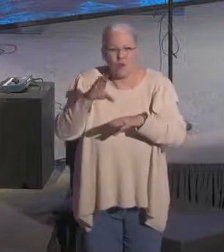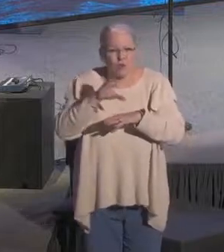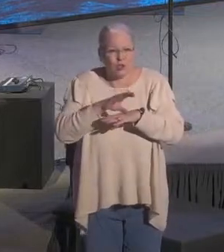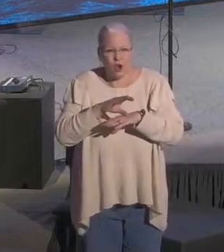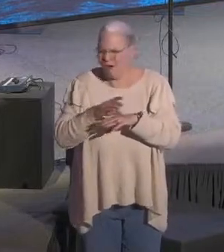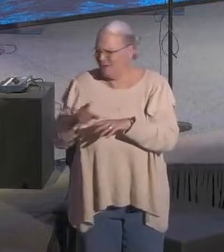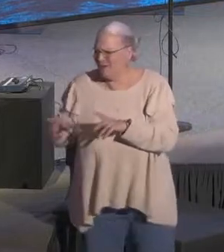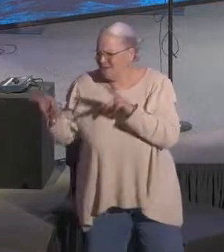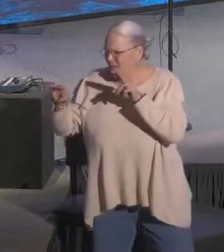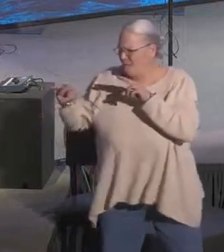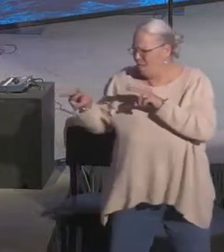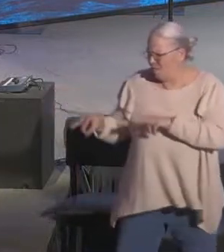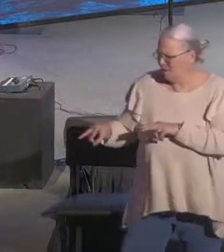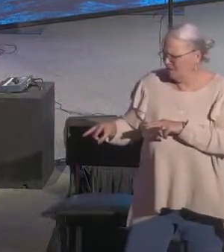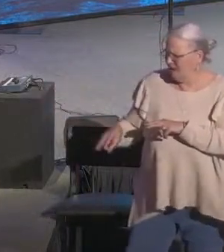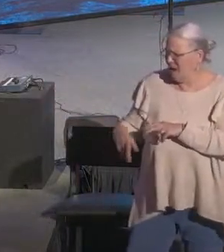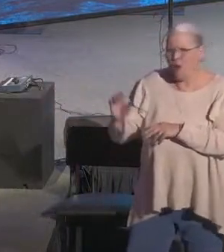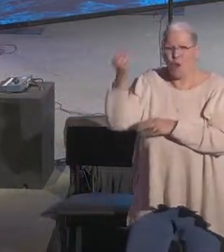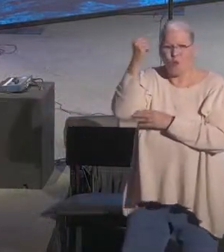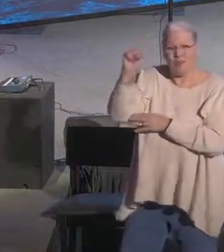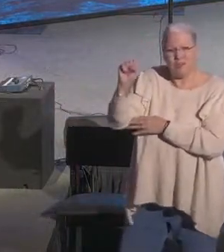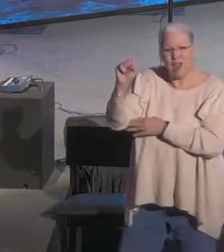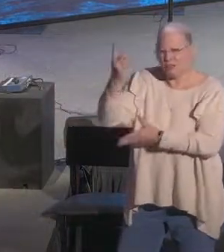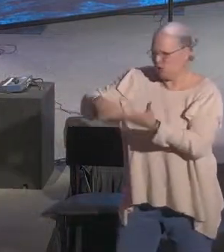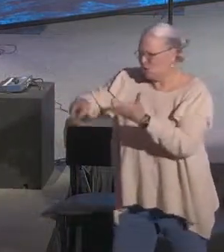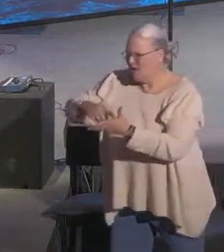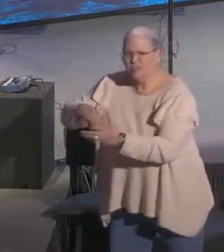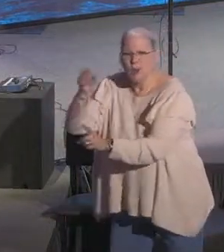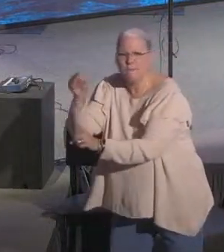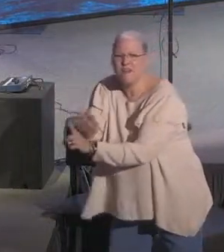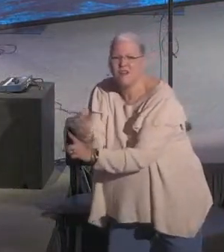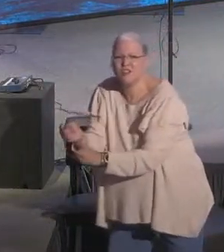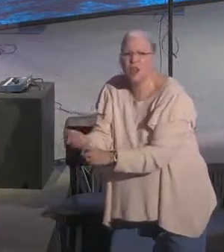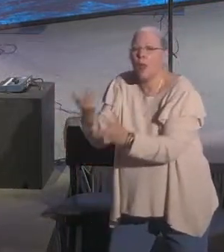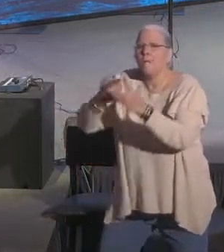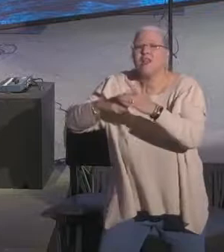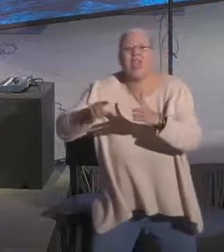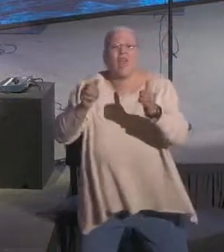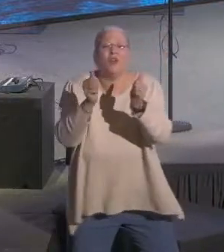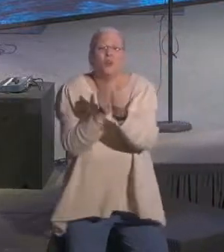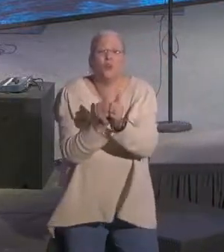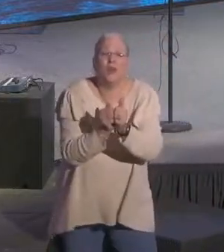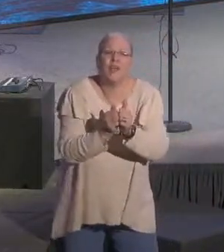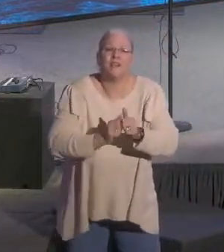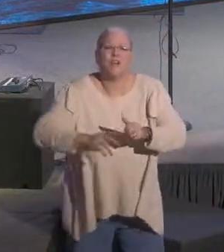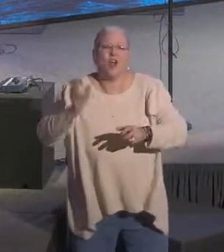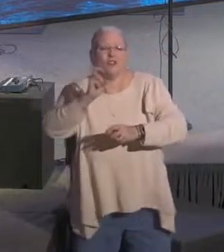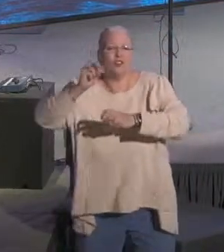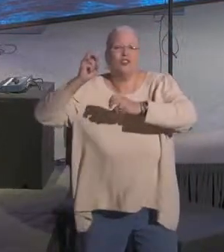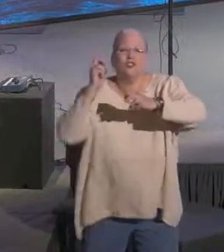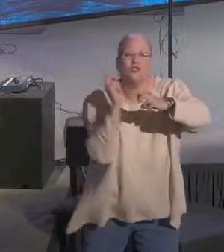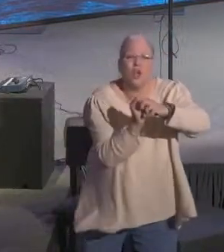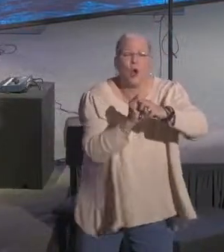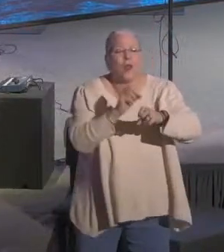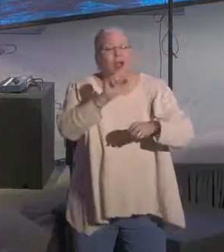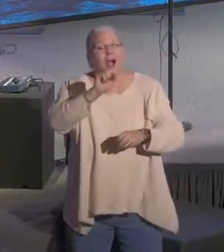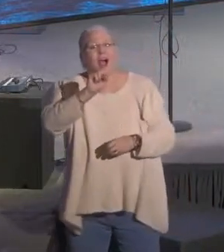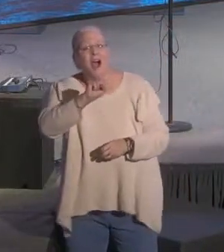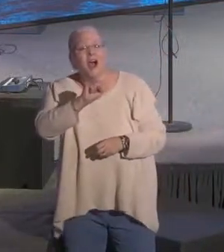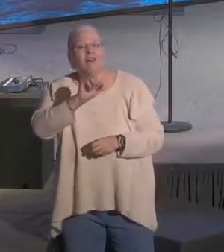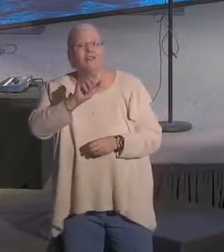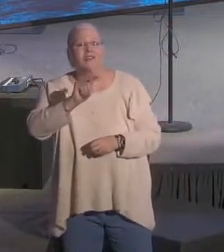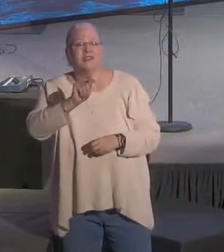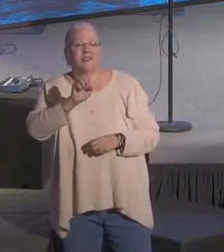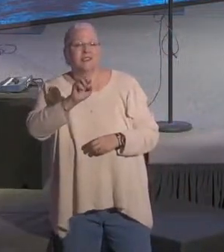criticized, rejected, persecuted. It began with the stoning of Stephen in the book of Acts. There has always